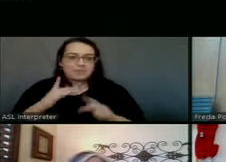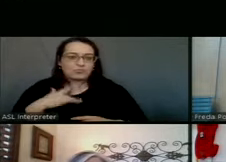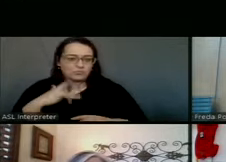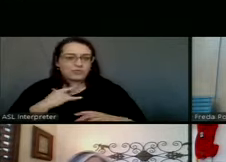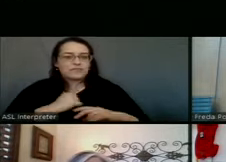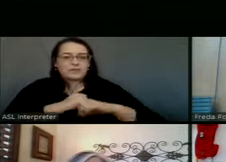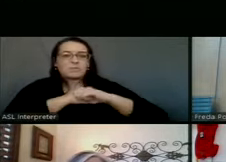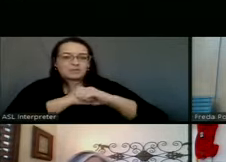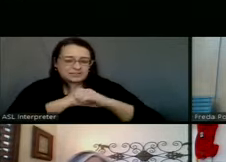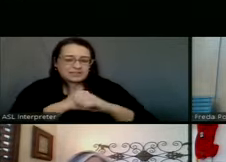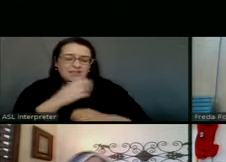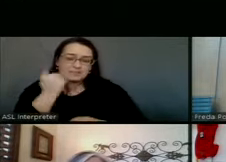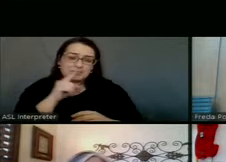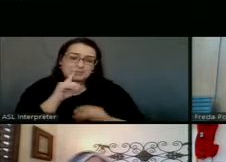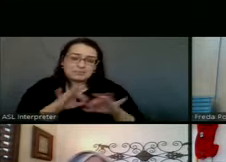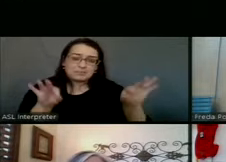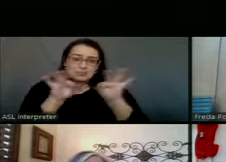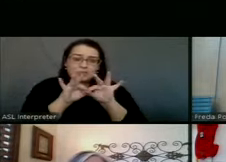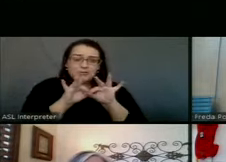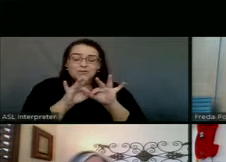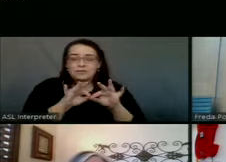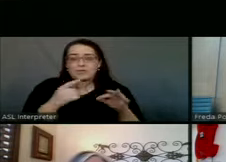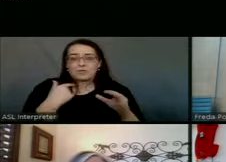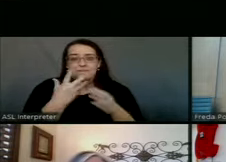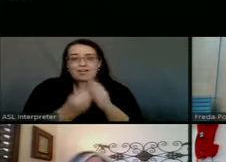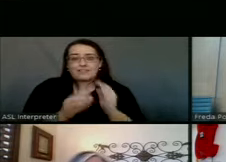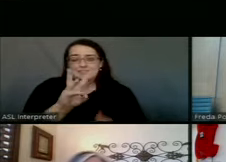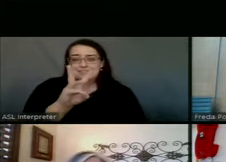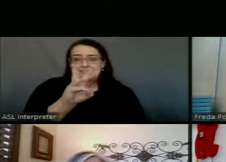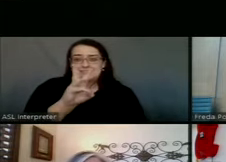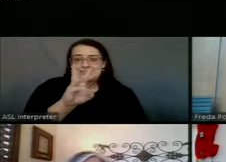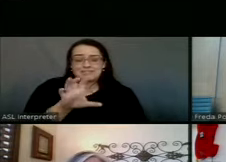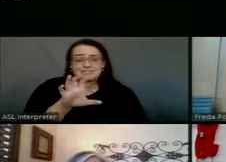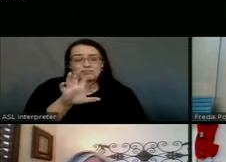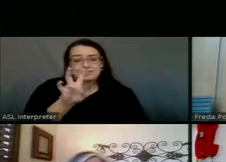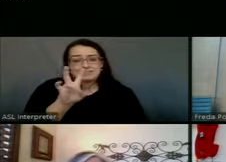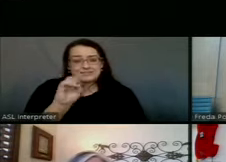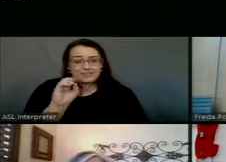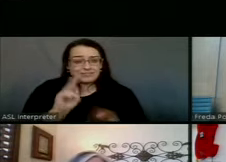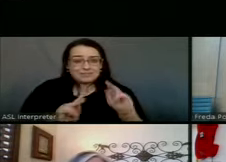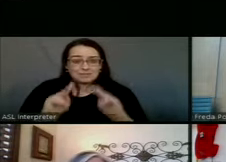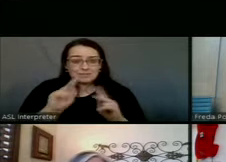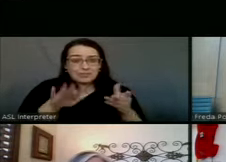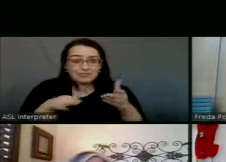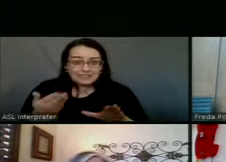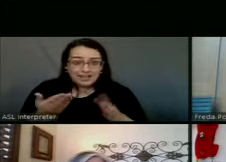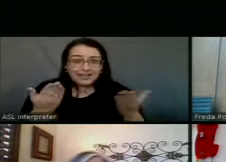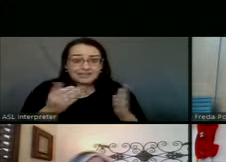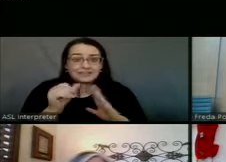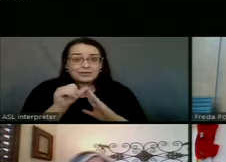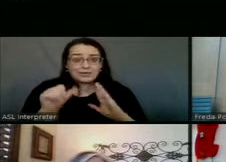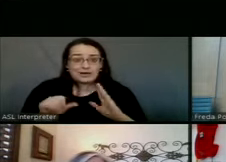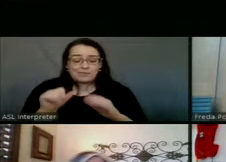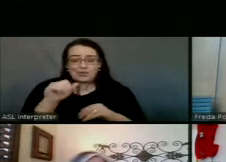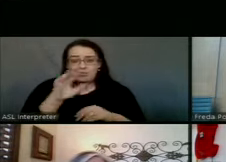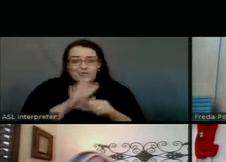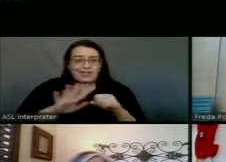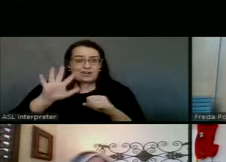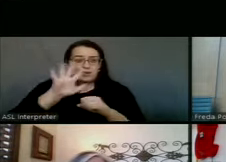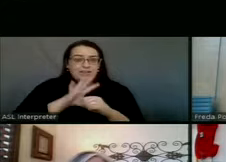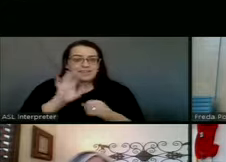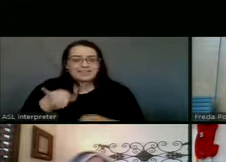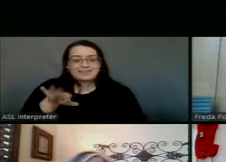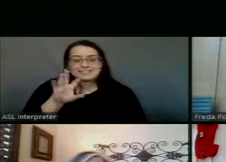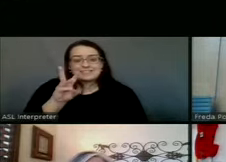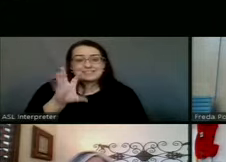it's so important. You know, we've lost 670 people in our community and that is 670